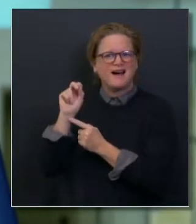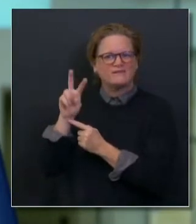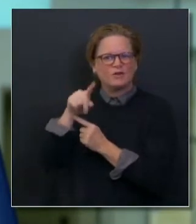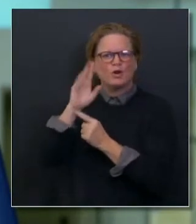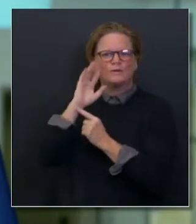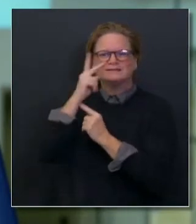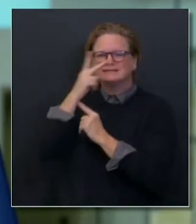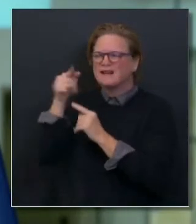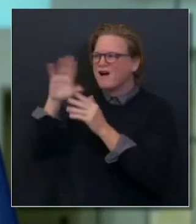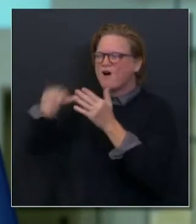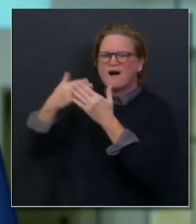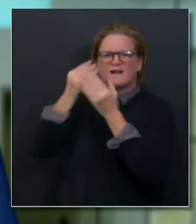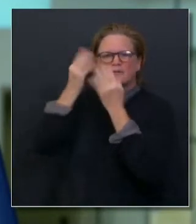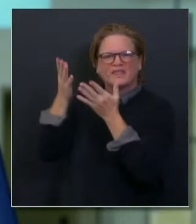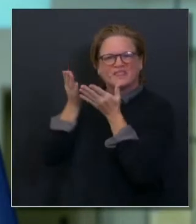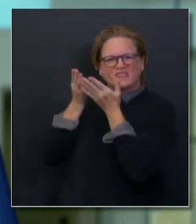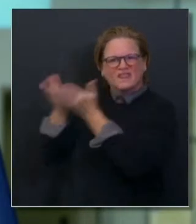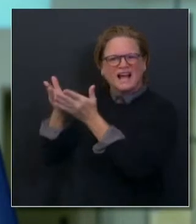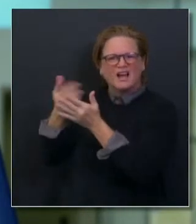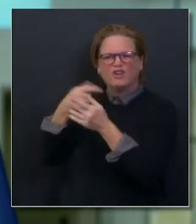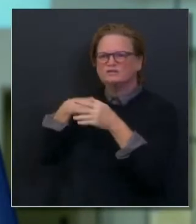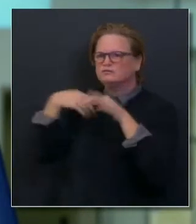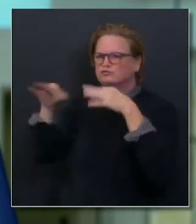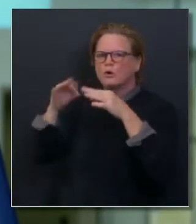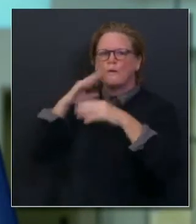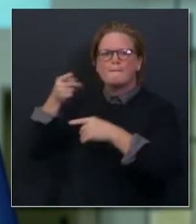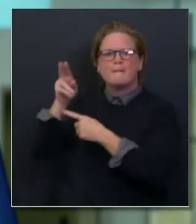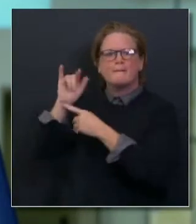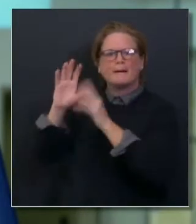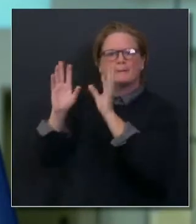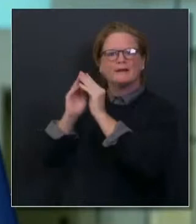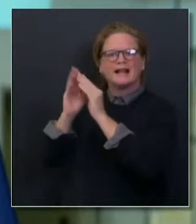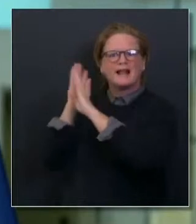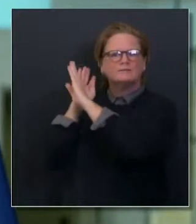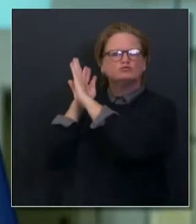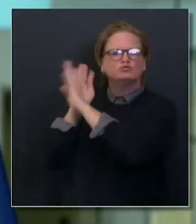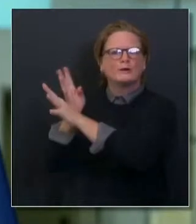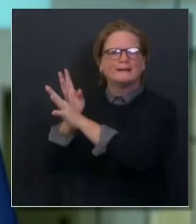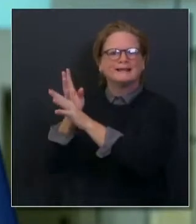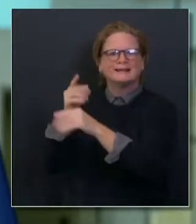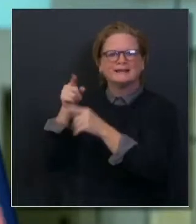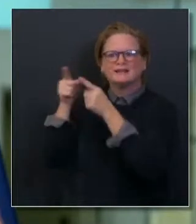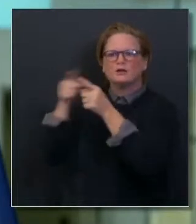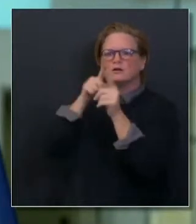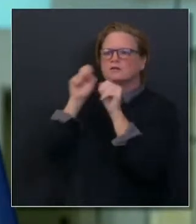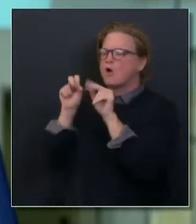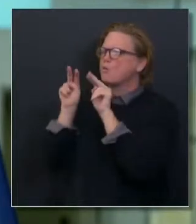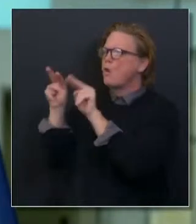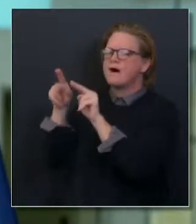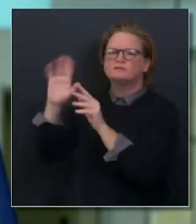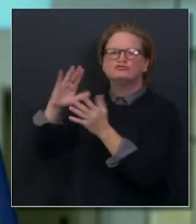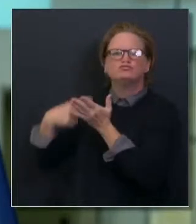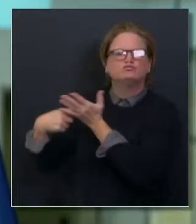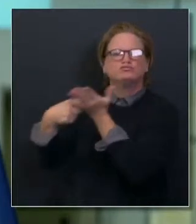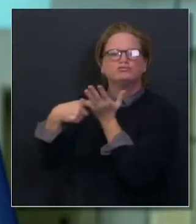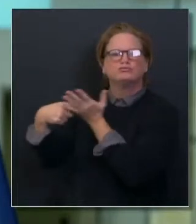about where the next round, roughly 8 million Californians, where those